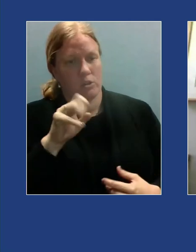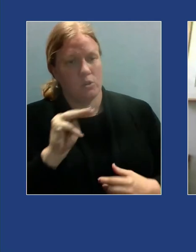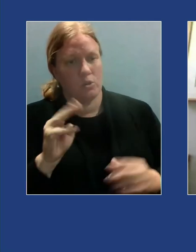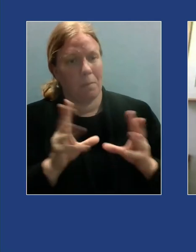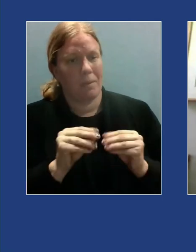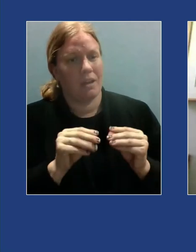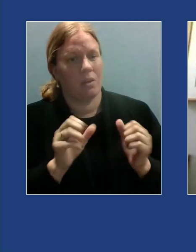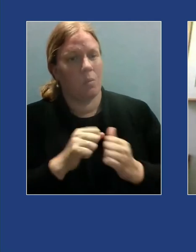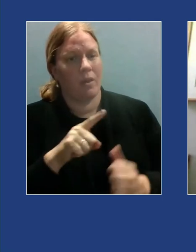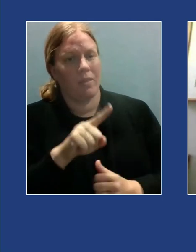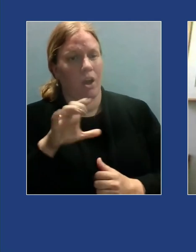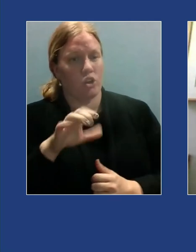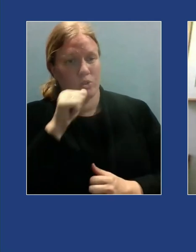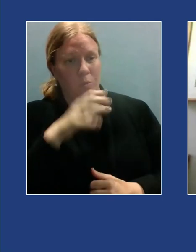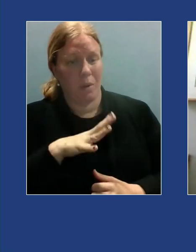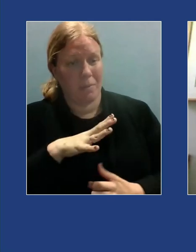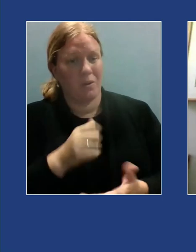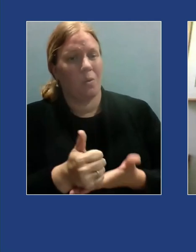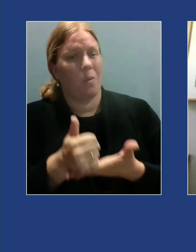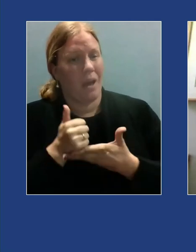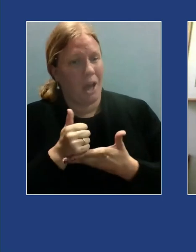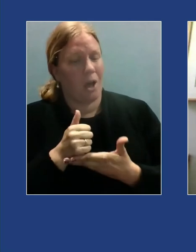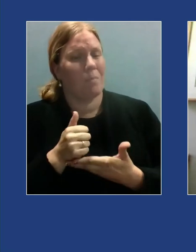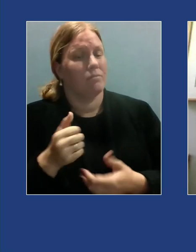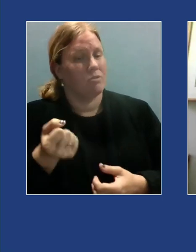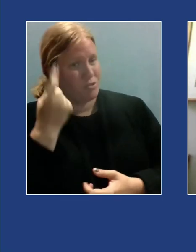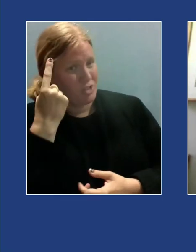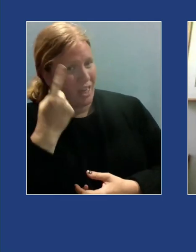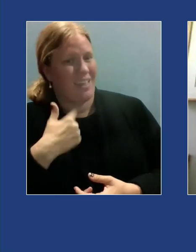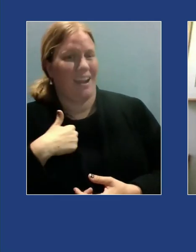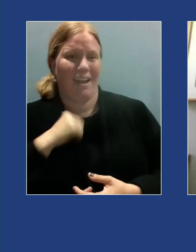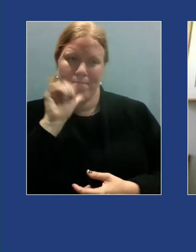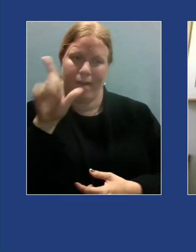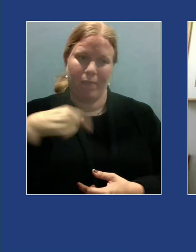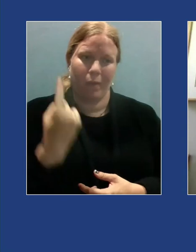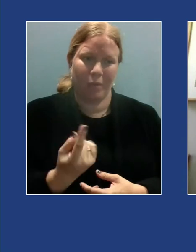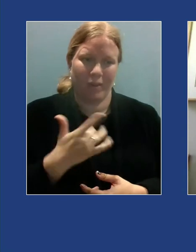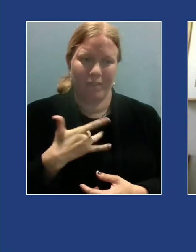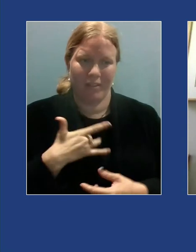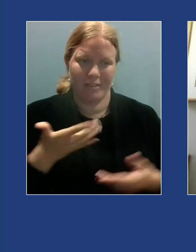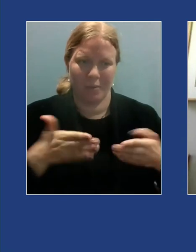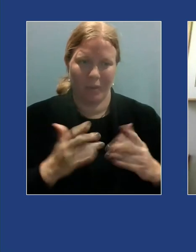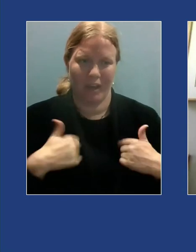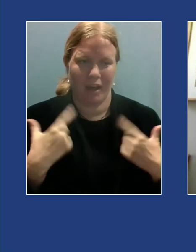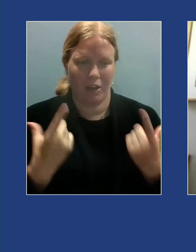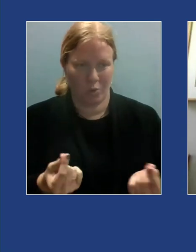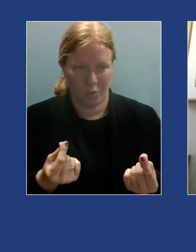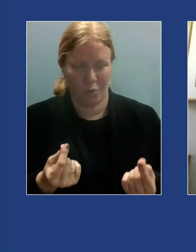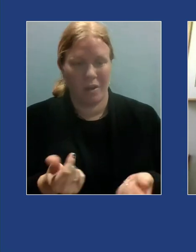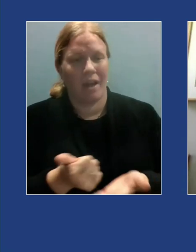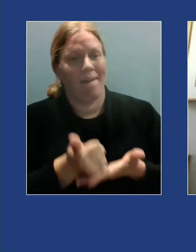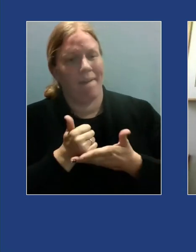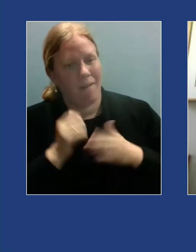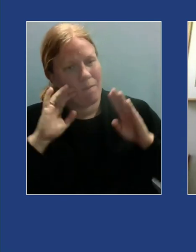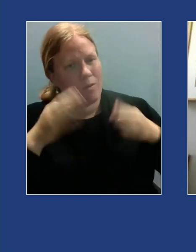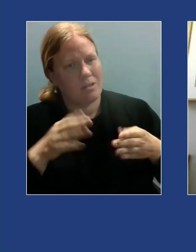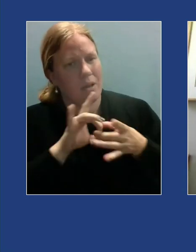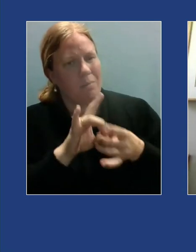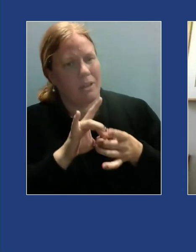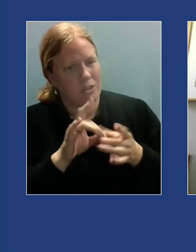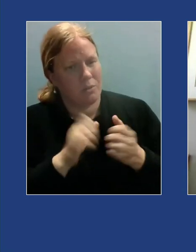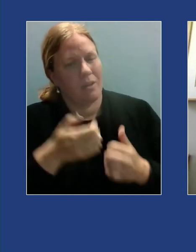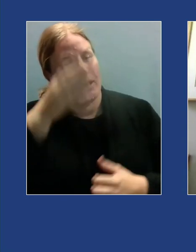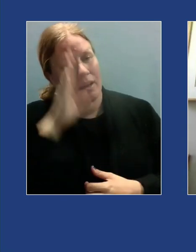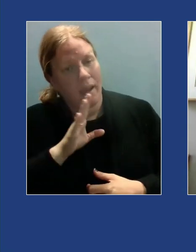I do and that helps me too the 12 steps is a spiritual program that really focuses on the relationship with God or a higher